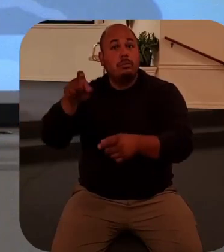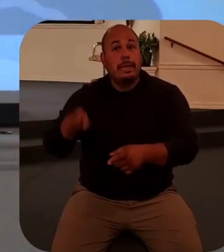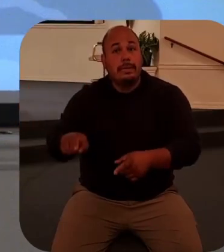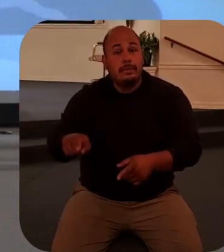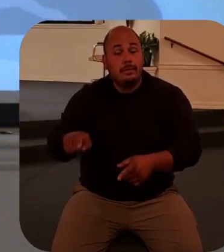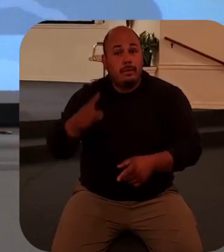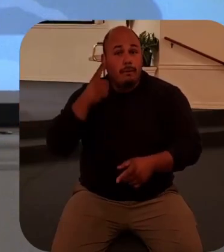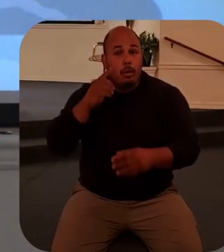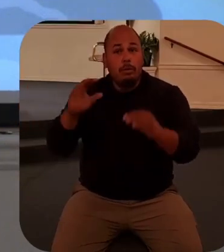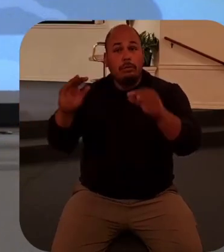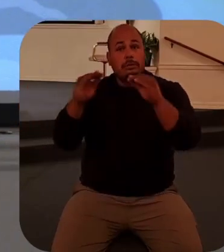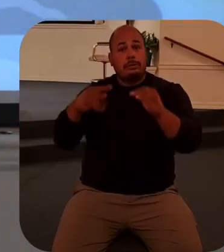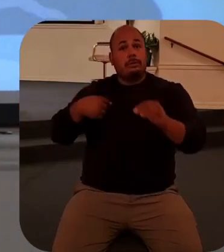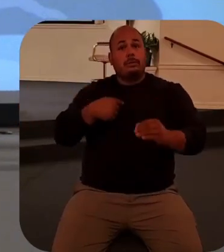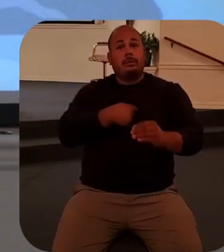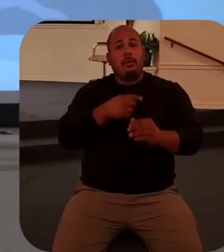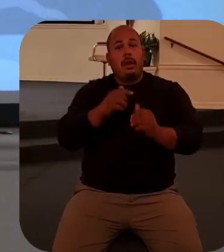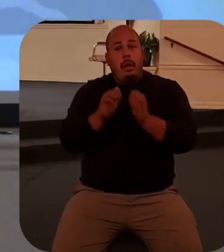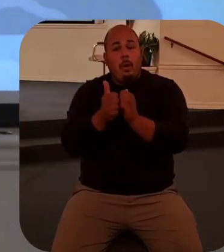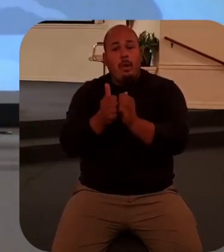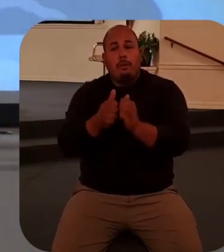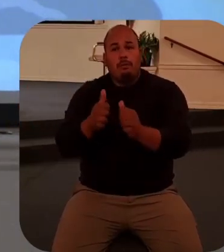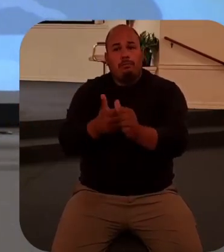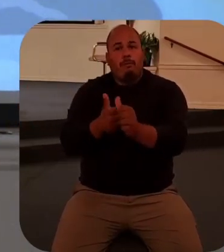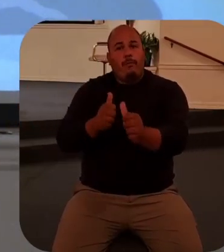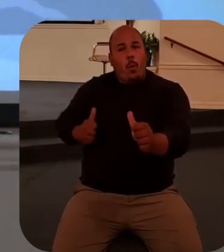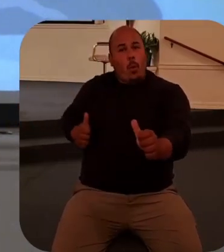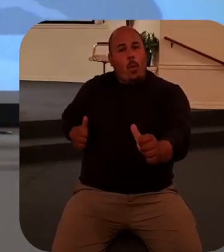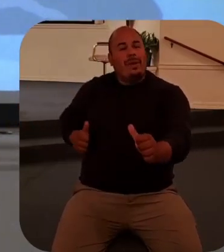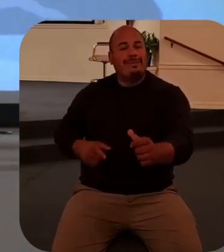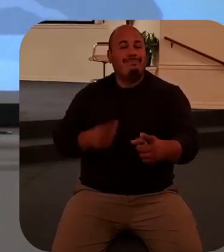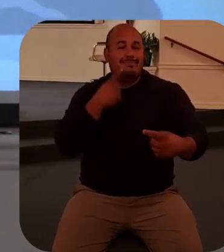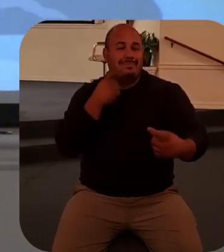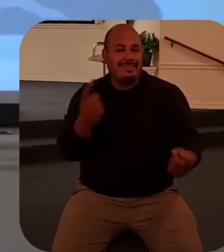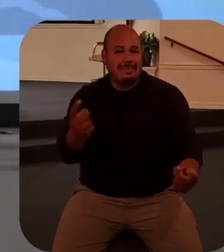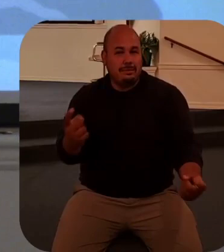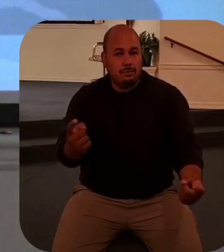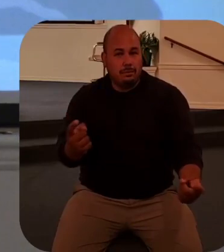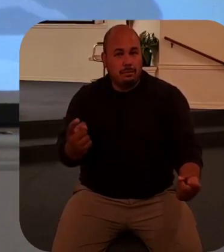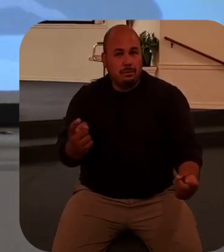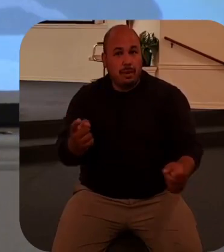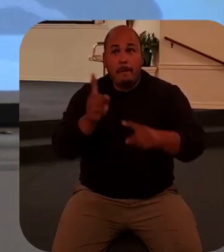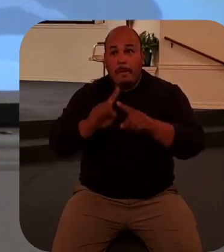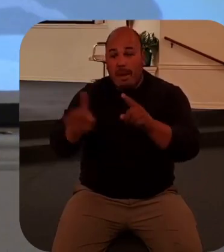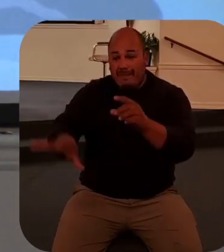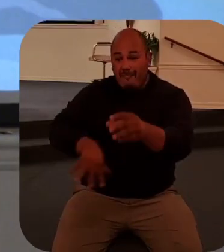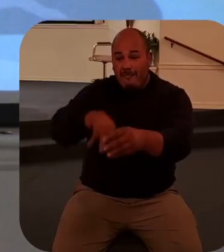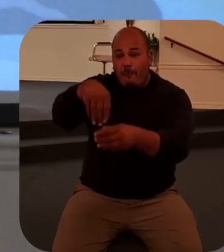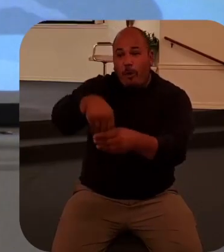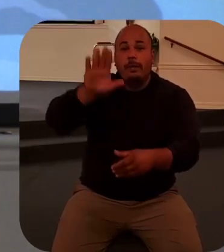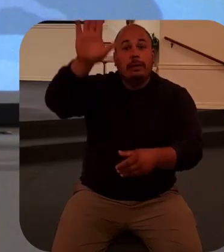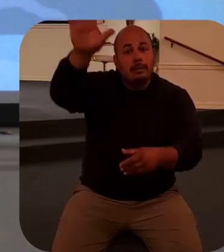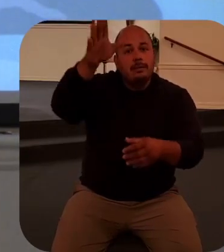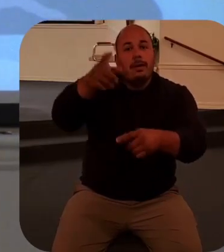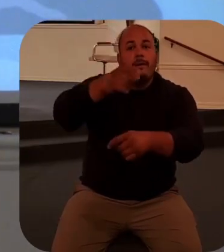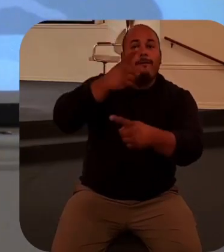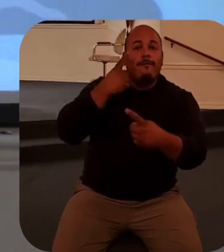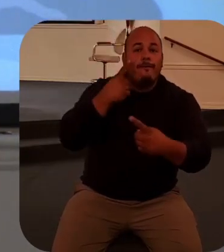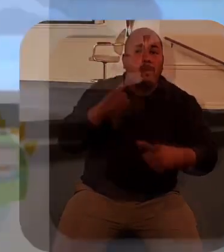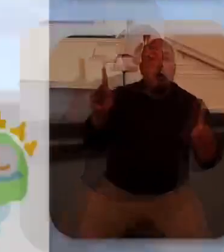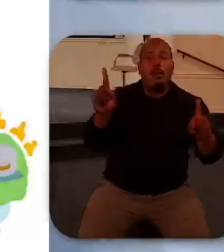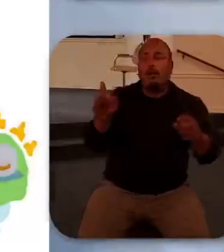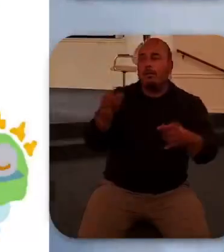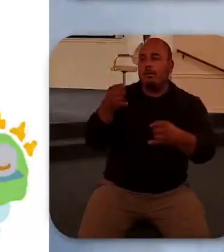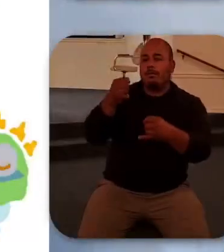but it was never God's final plan in fact Hebrews 2 verses 14 and